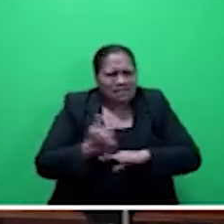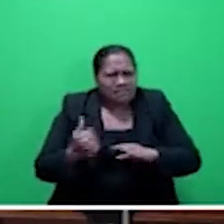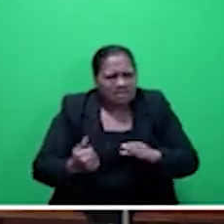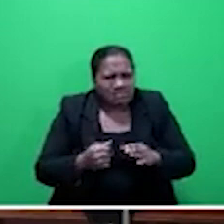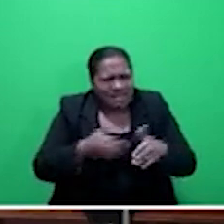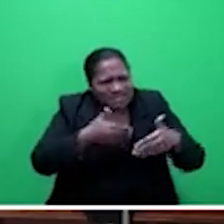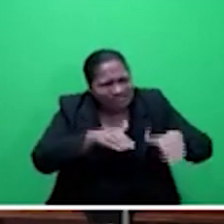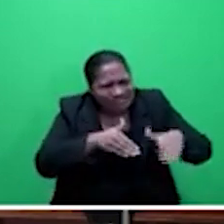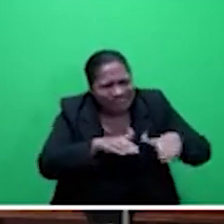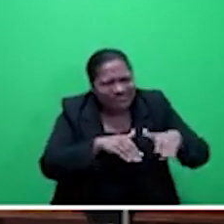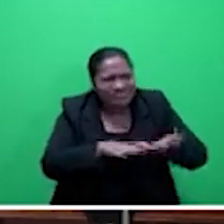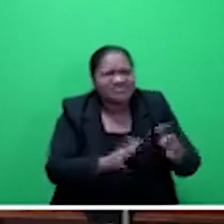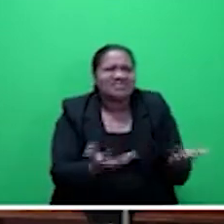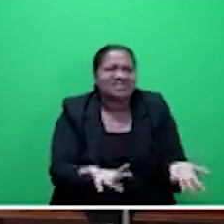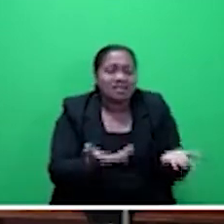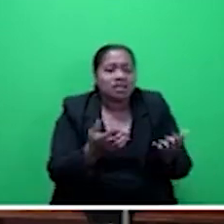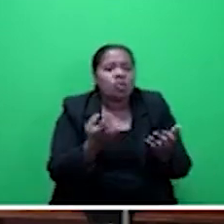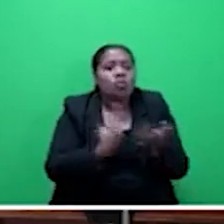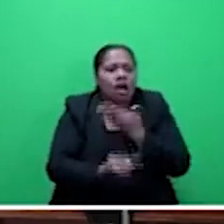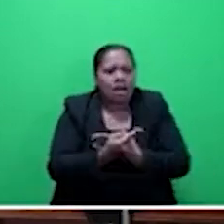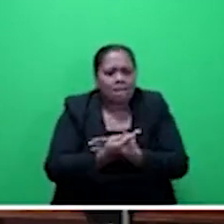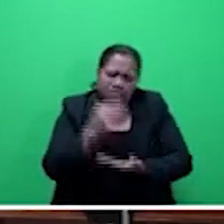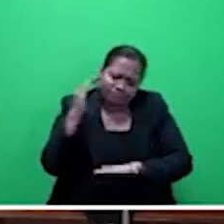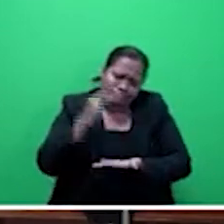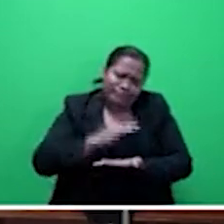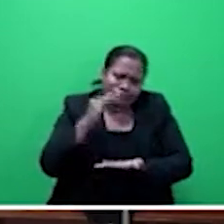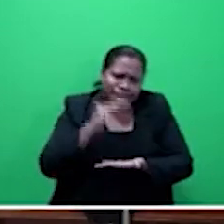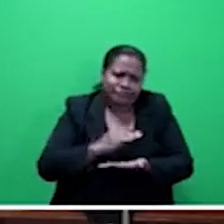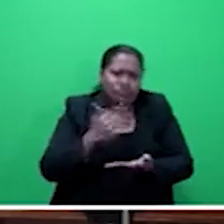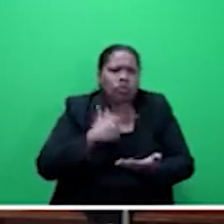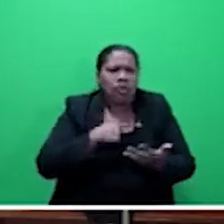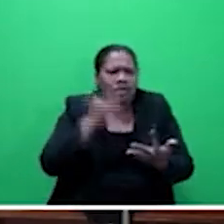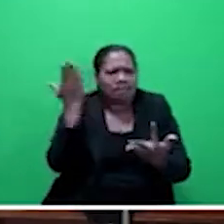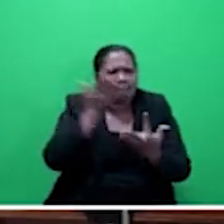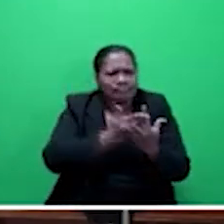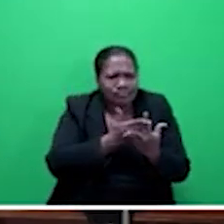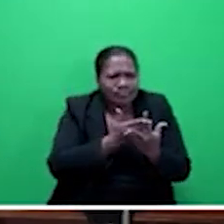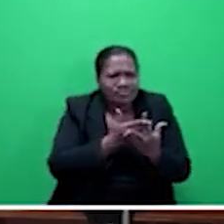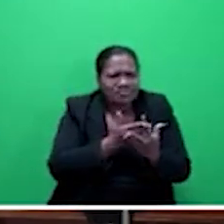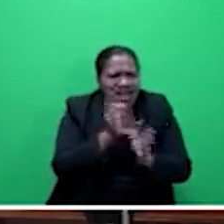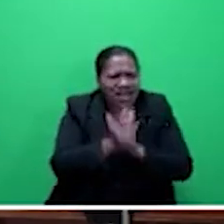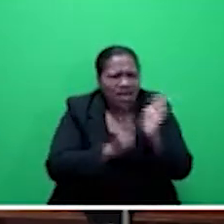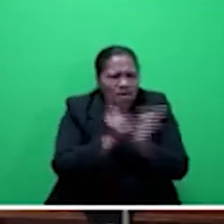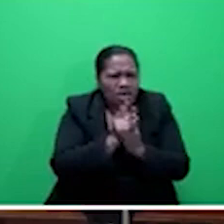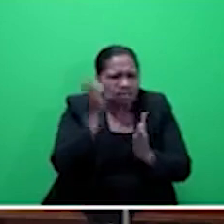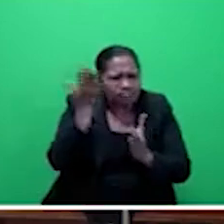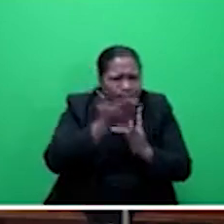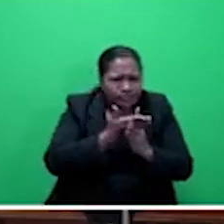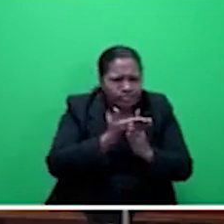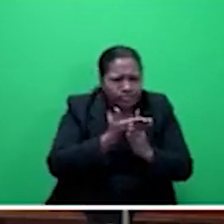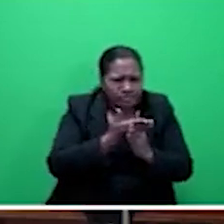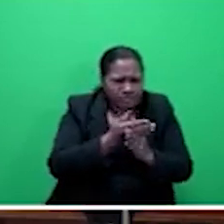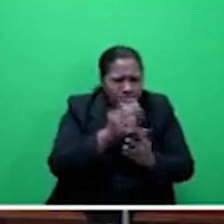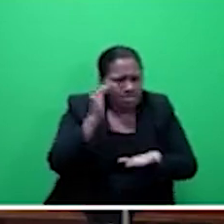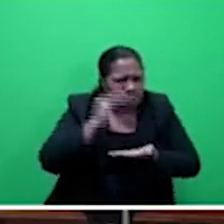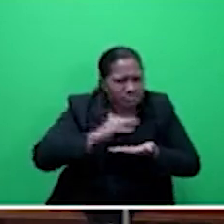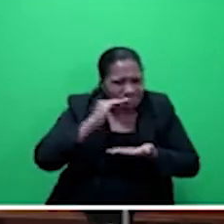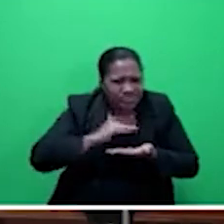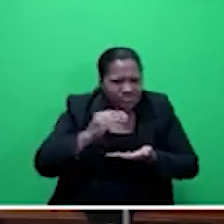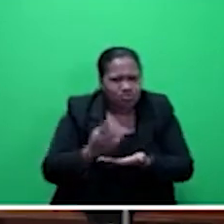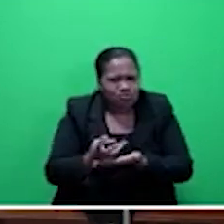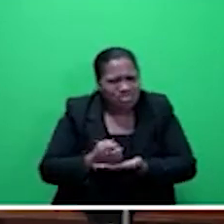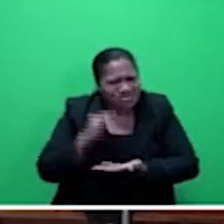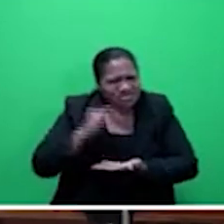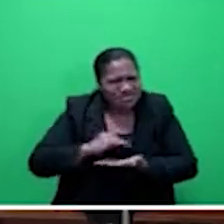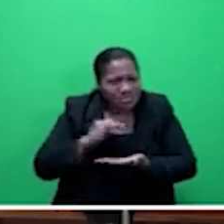reduced their hours, have been shut down because of no demand from Australia and New Zealand. They still have to pay the insurance premium. So some of the insurance companies are